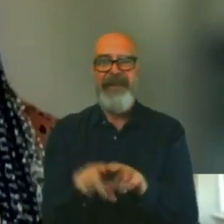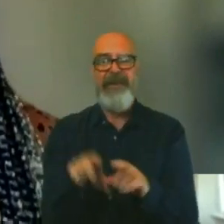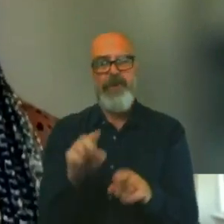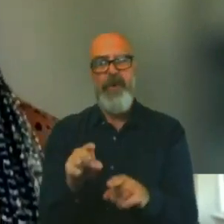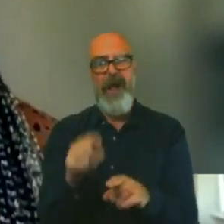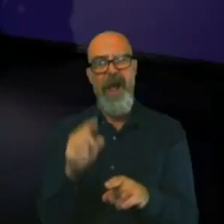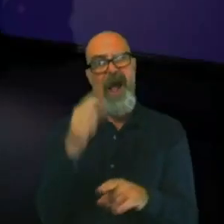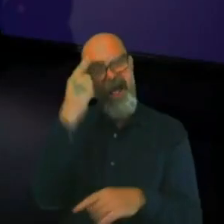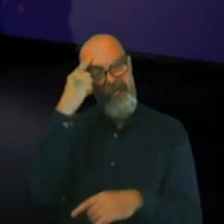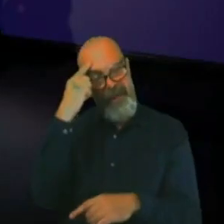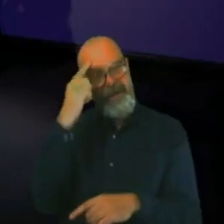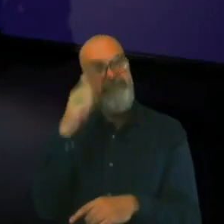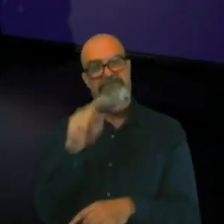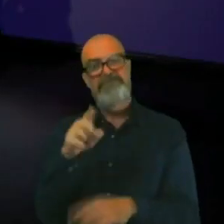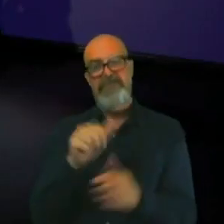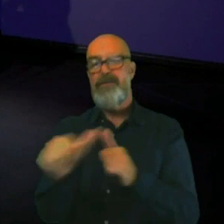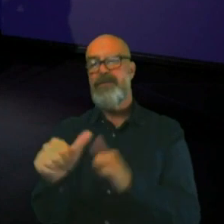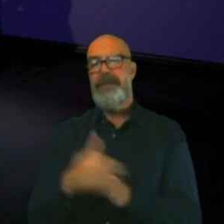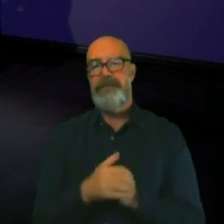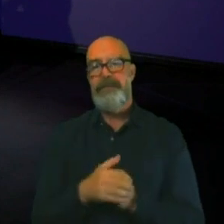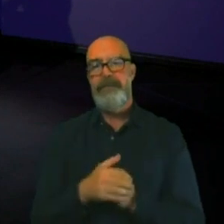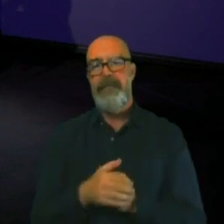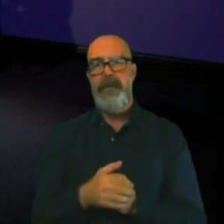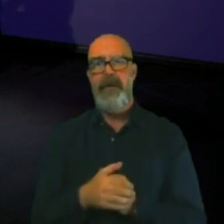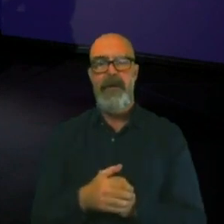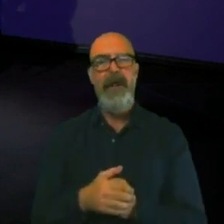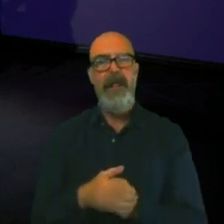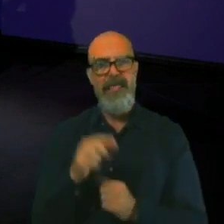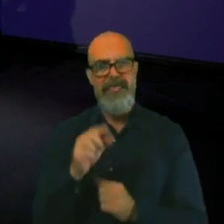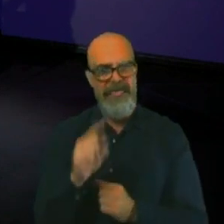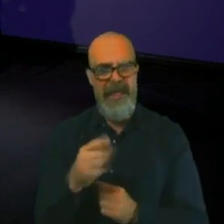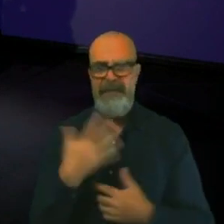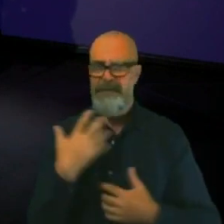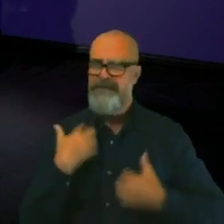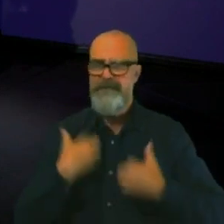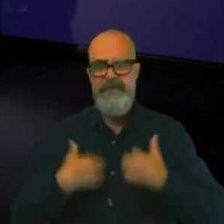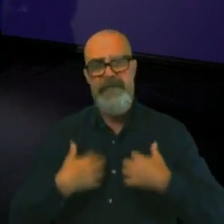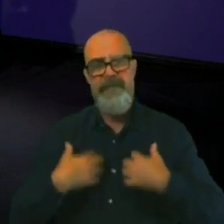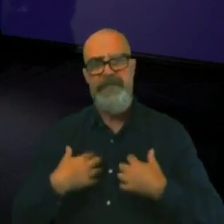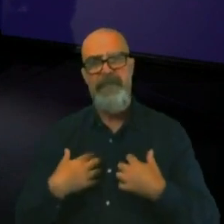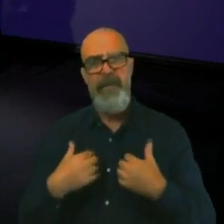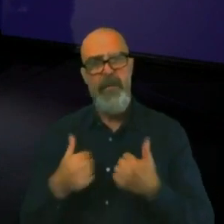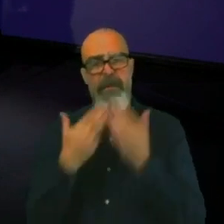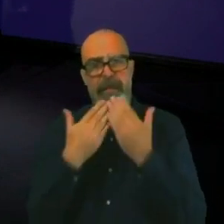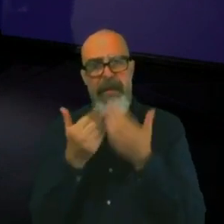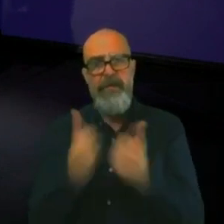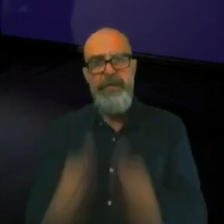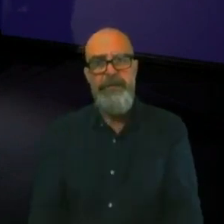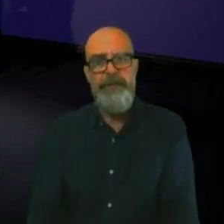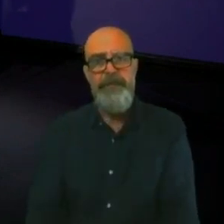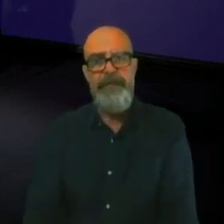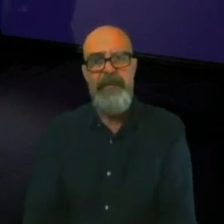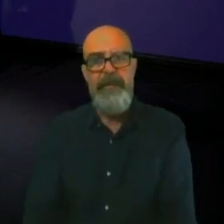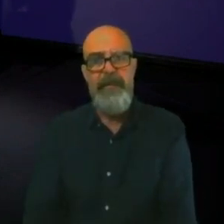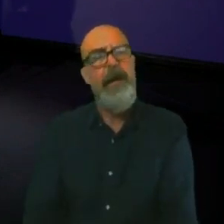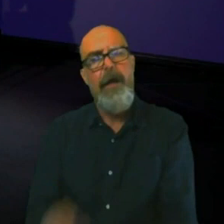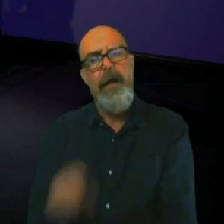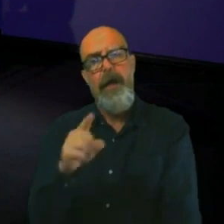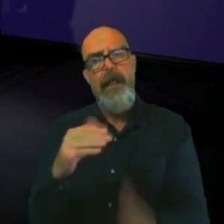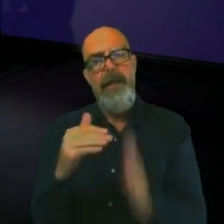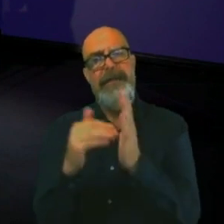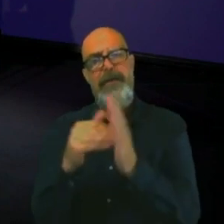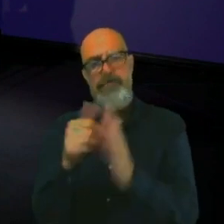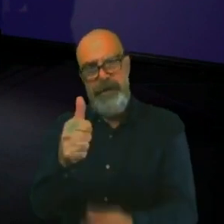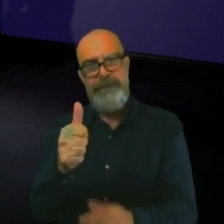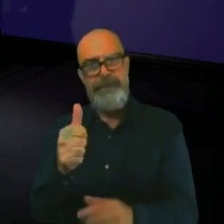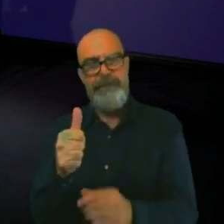for me. It sounds awesome. Wow. Thank you. And Zachary, just talking about COVID for a moment again,